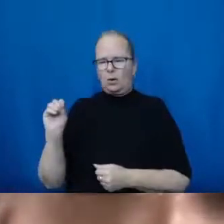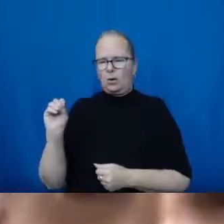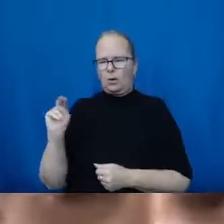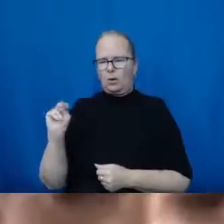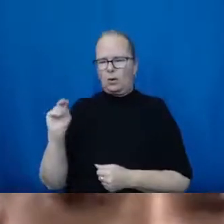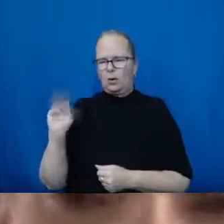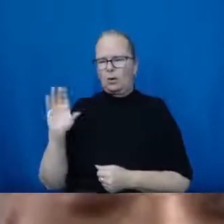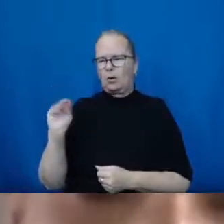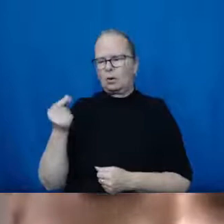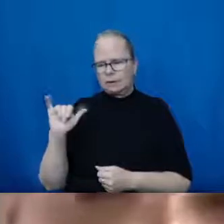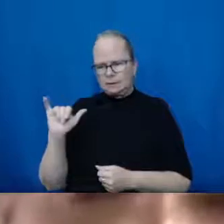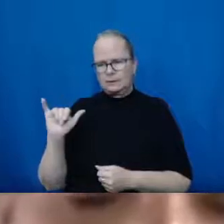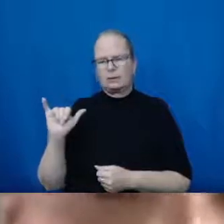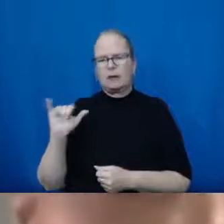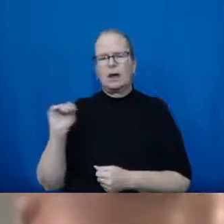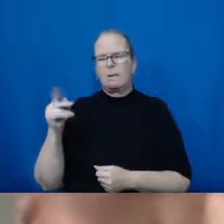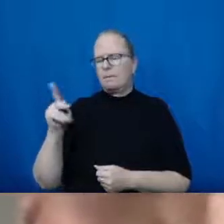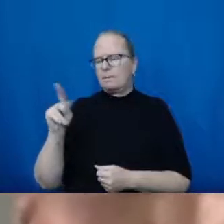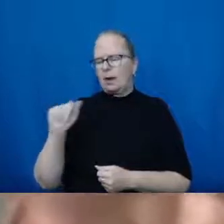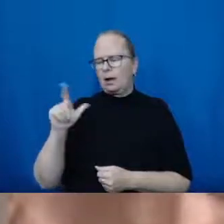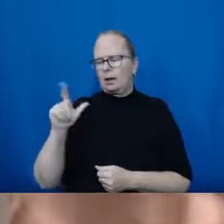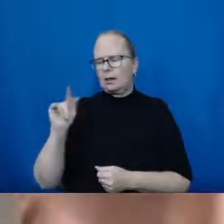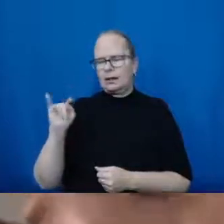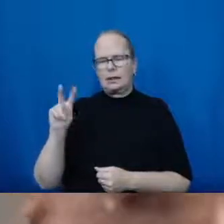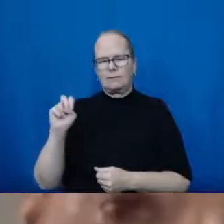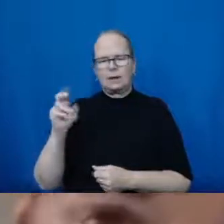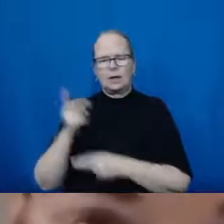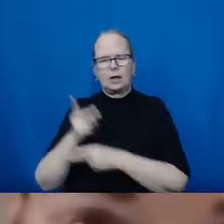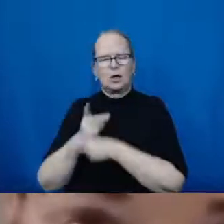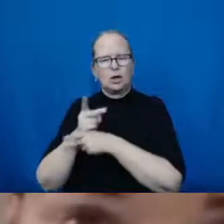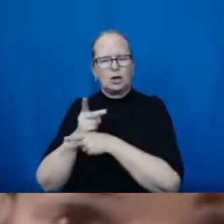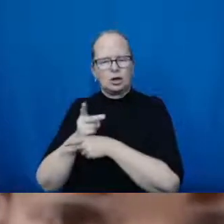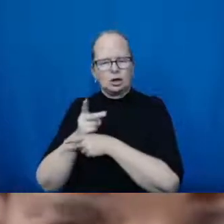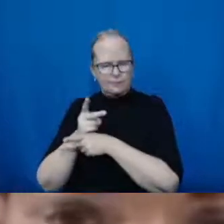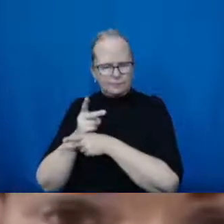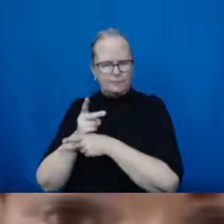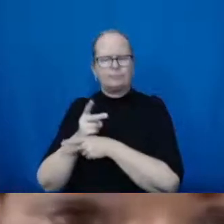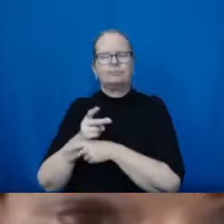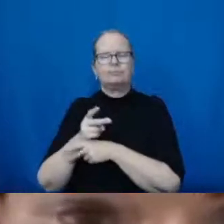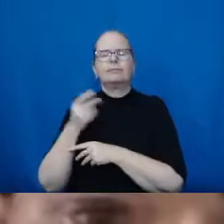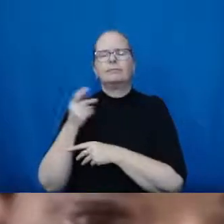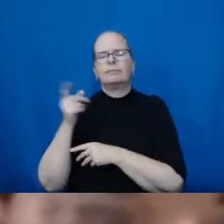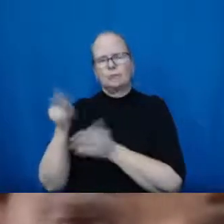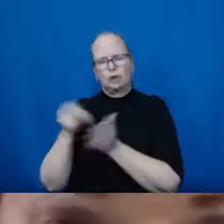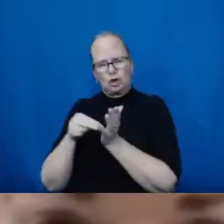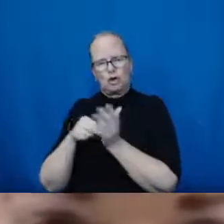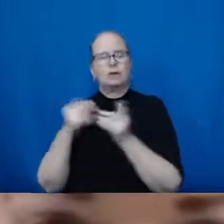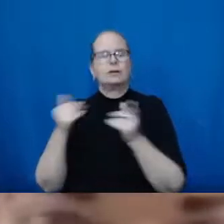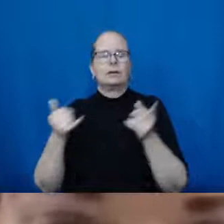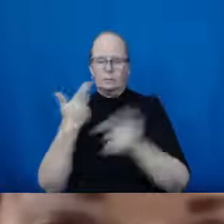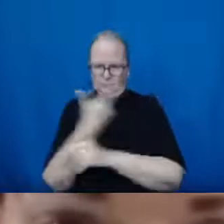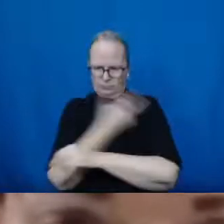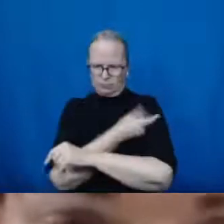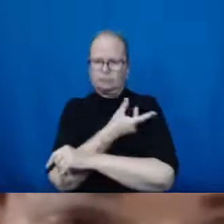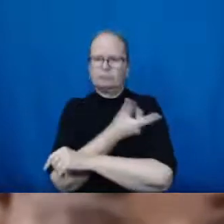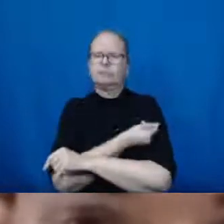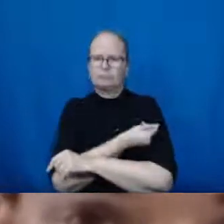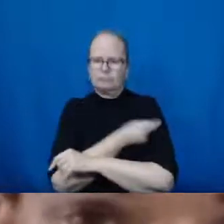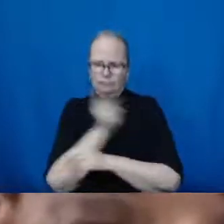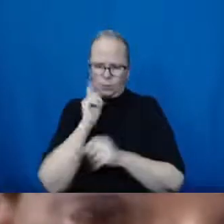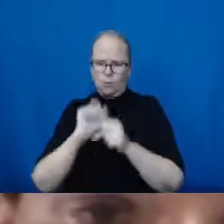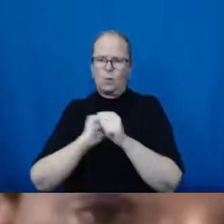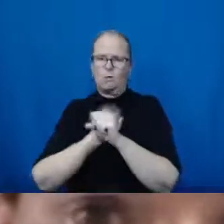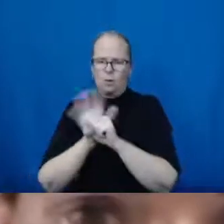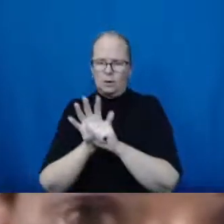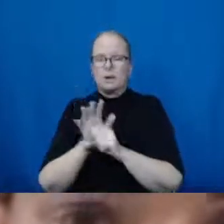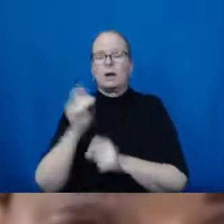is a current COVID-19 immunizer and a regular volunteer with the COVID-19 Resources Canada. They've